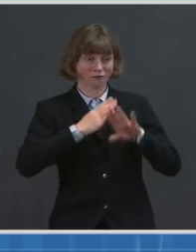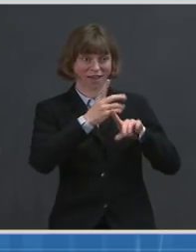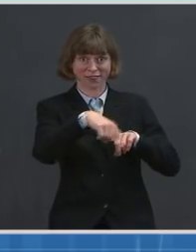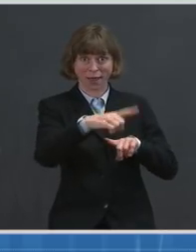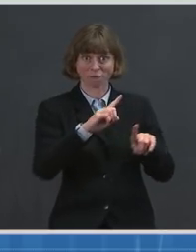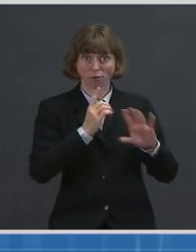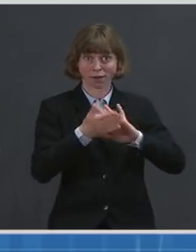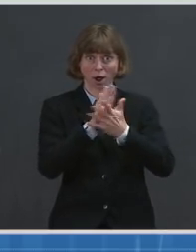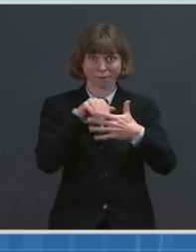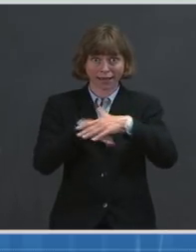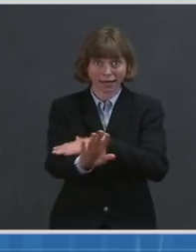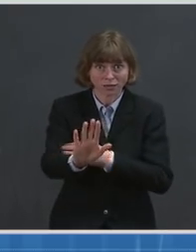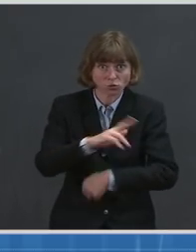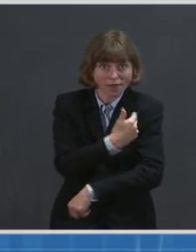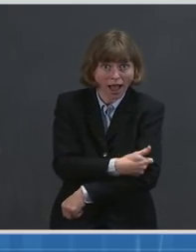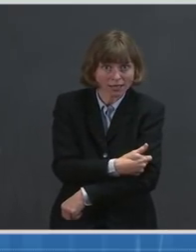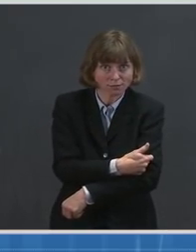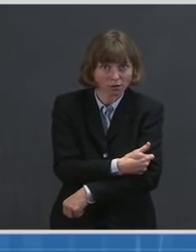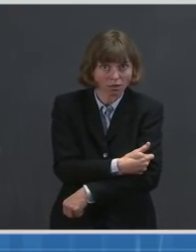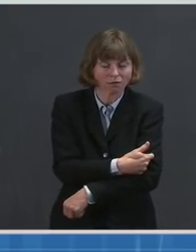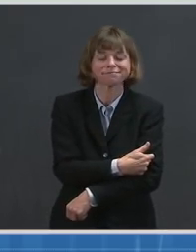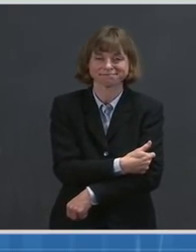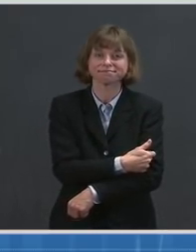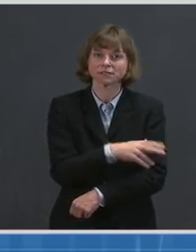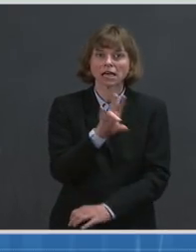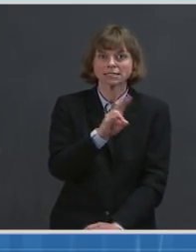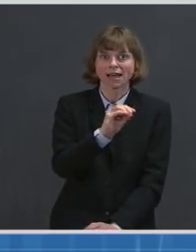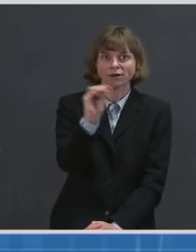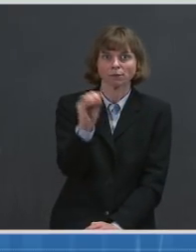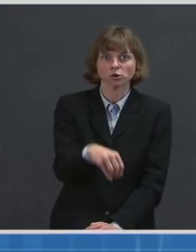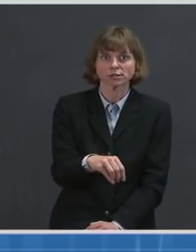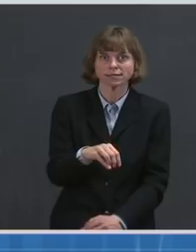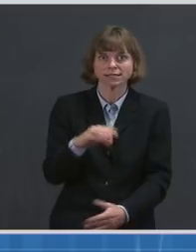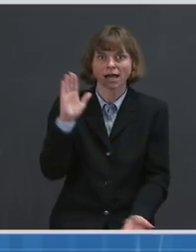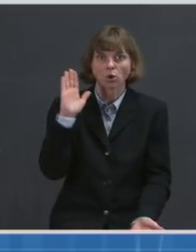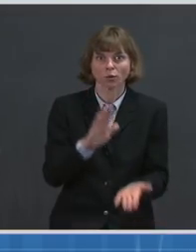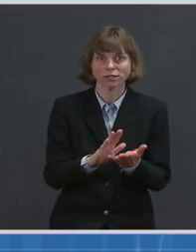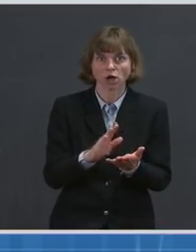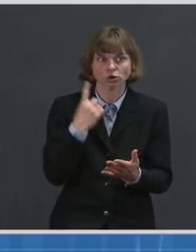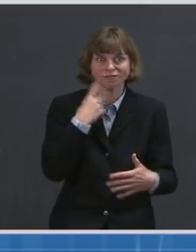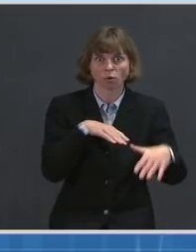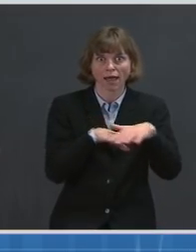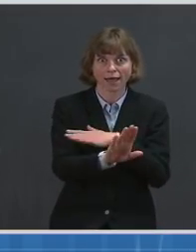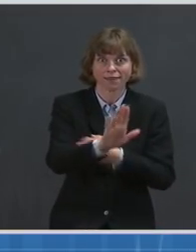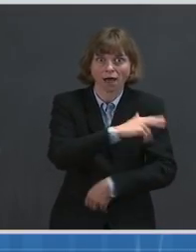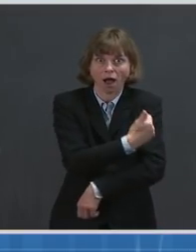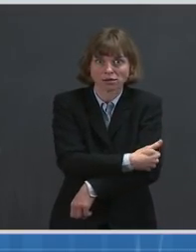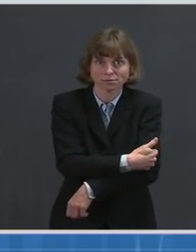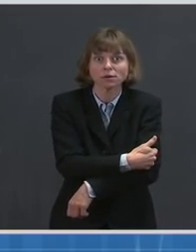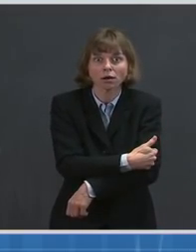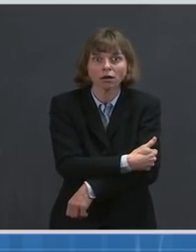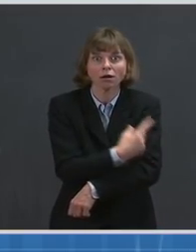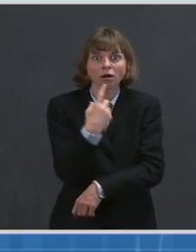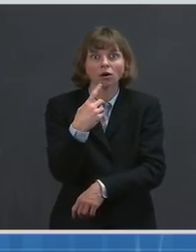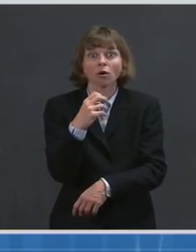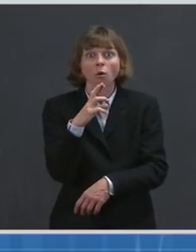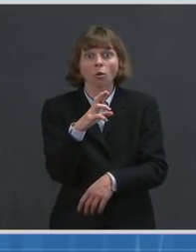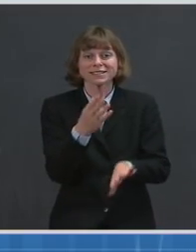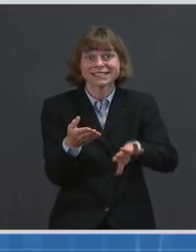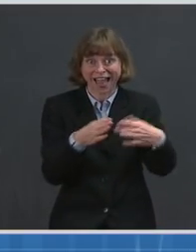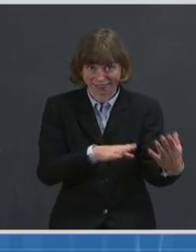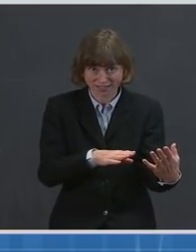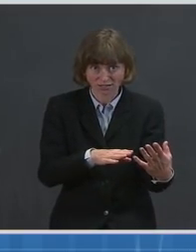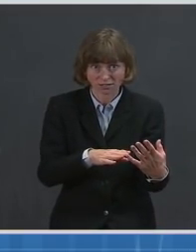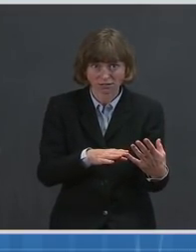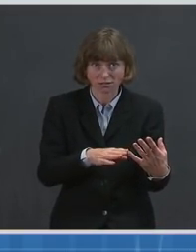showed a 70 percent reduction in COVID-related hospitalizations and deaths by any cause by